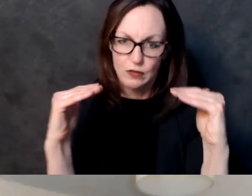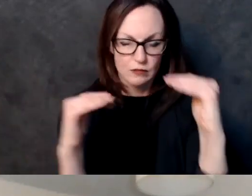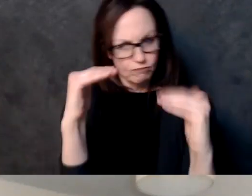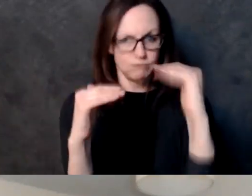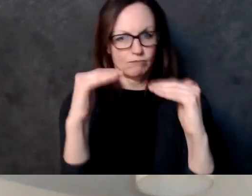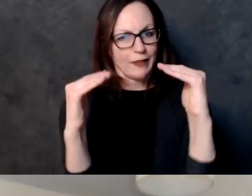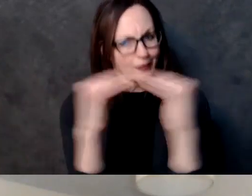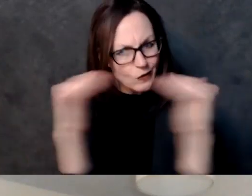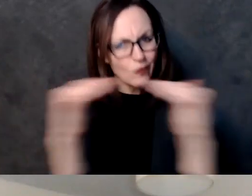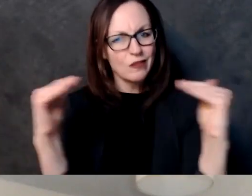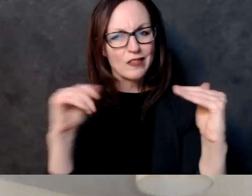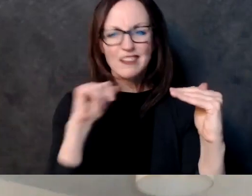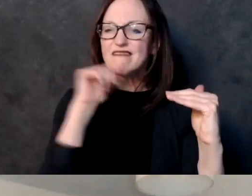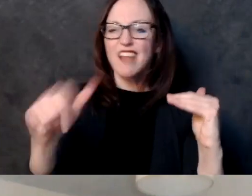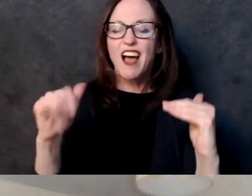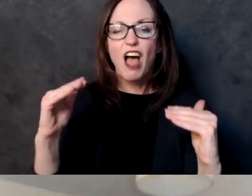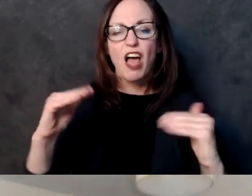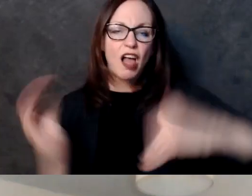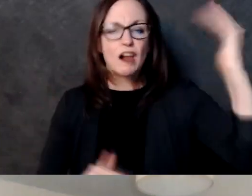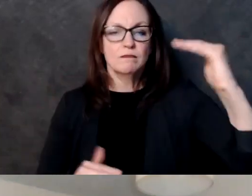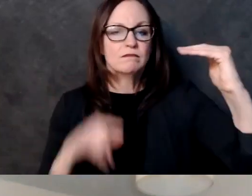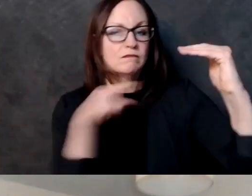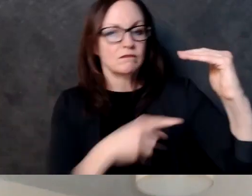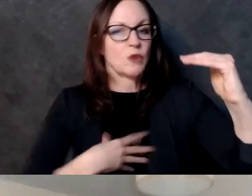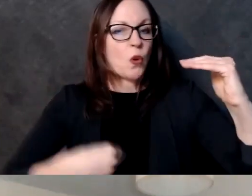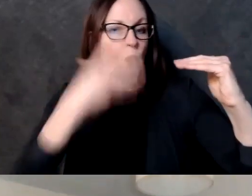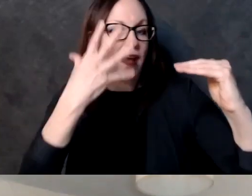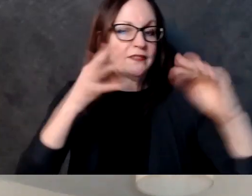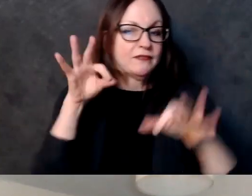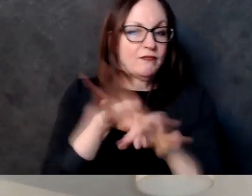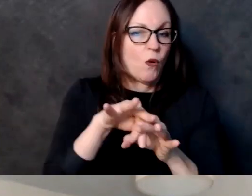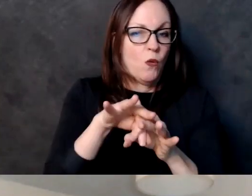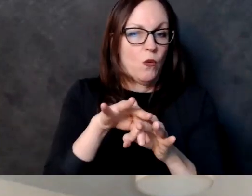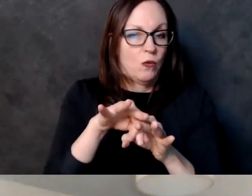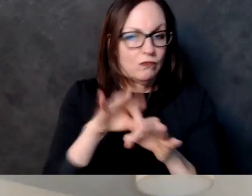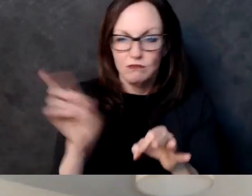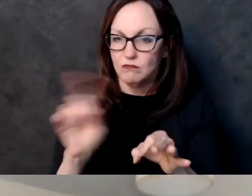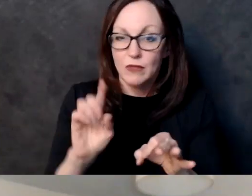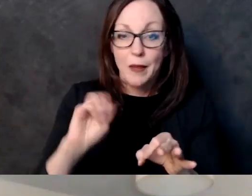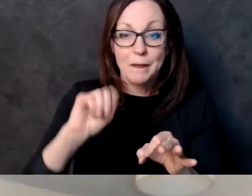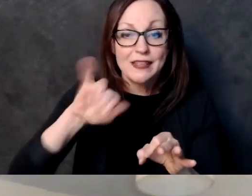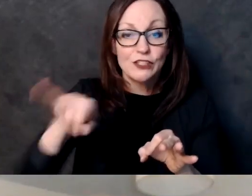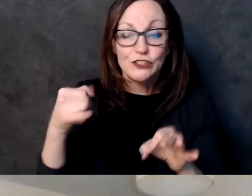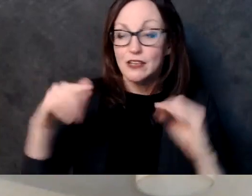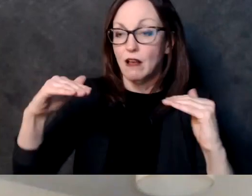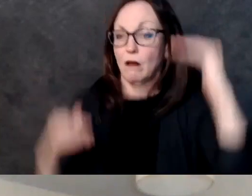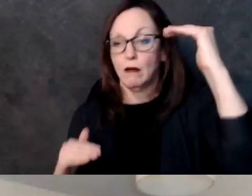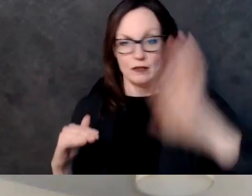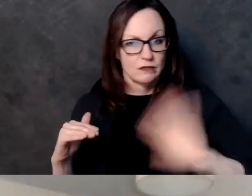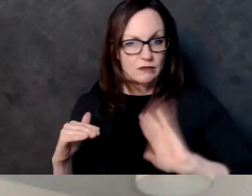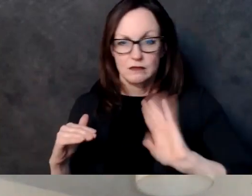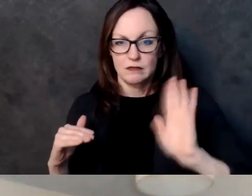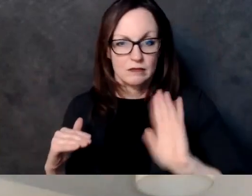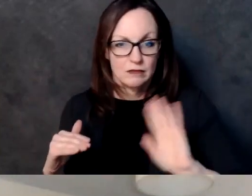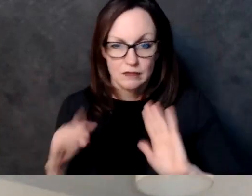happening for way too long it ends up making a rigged system um that makes it that much